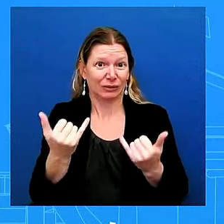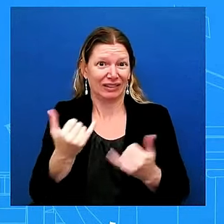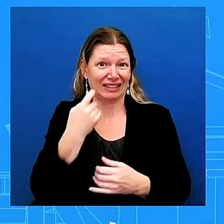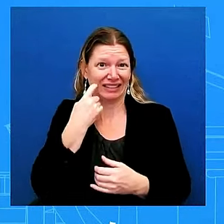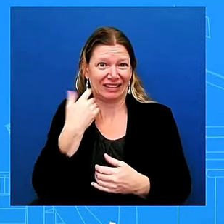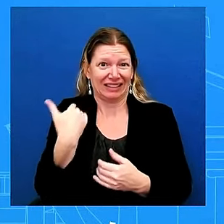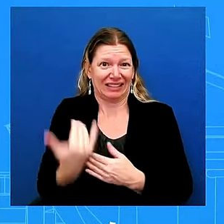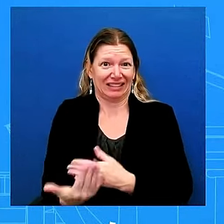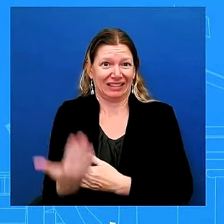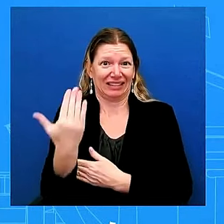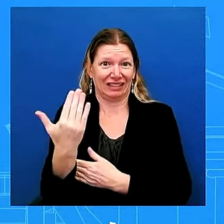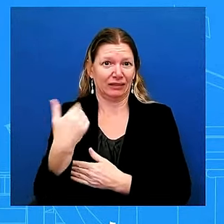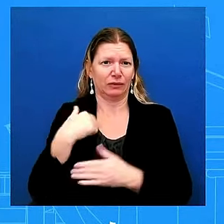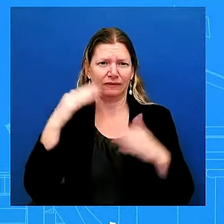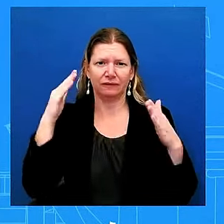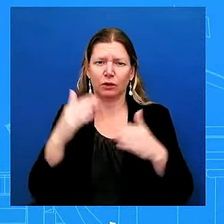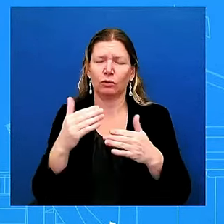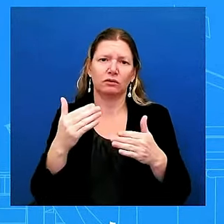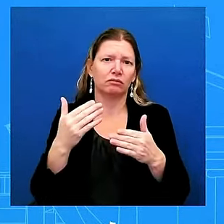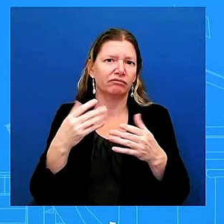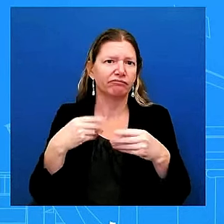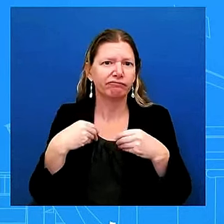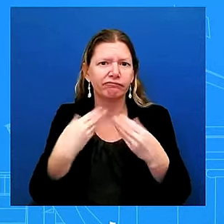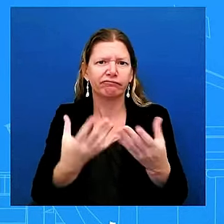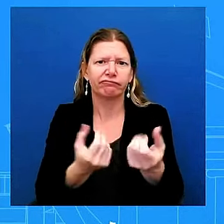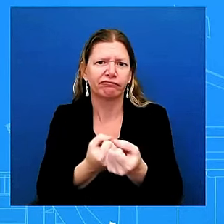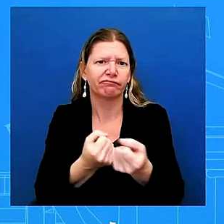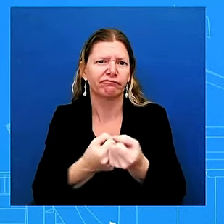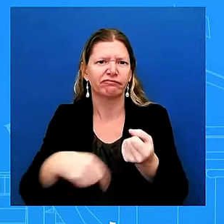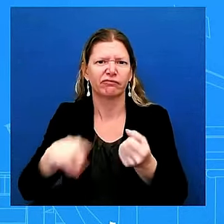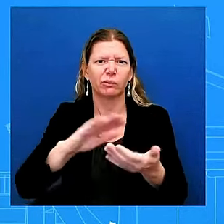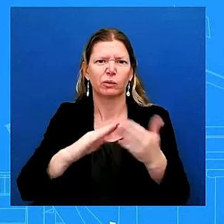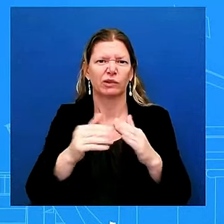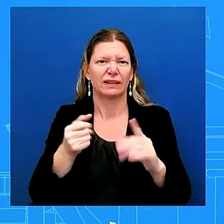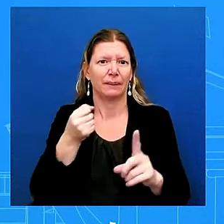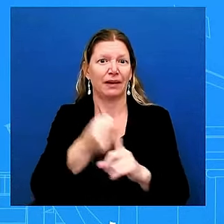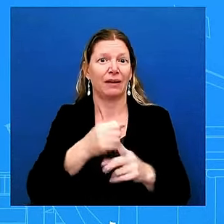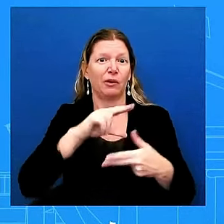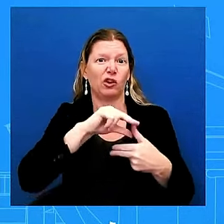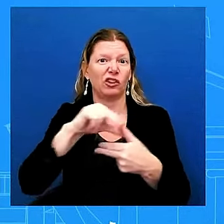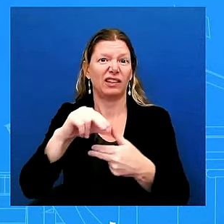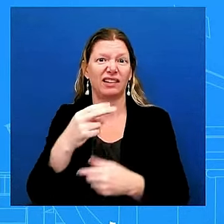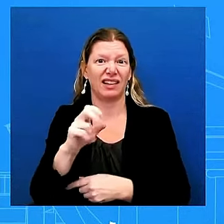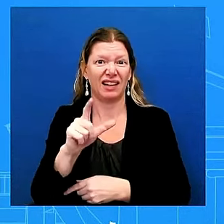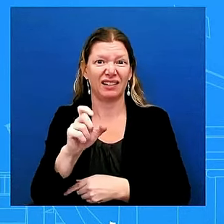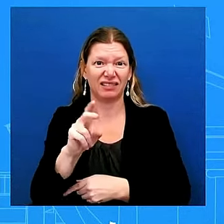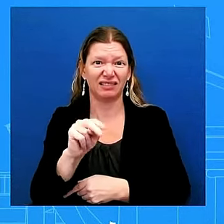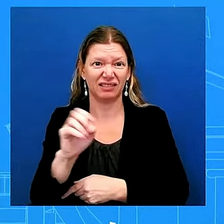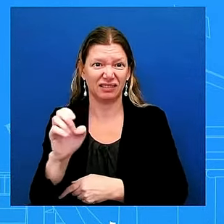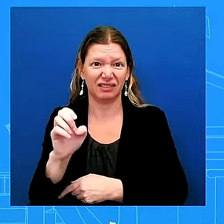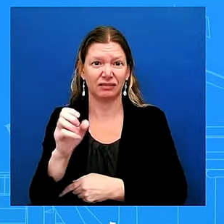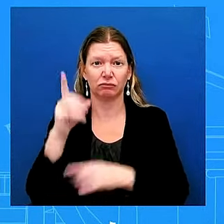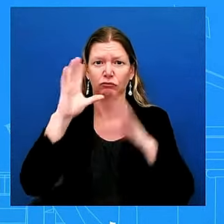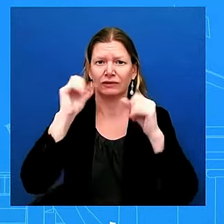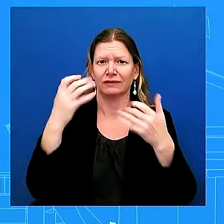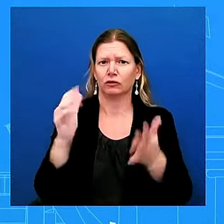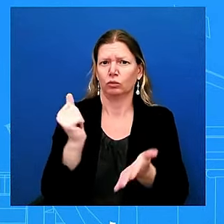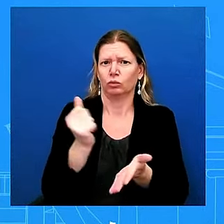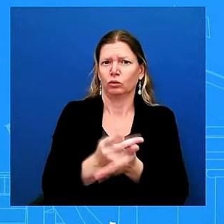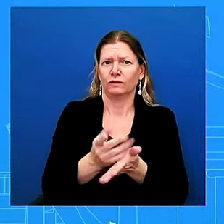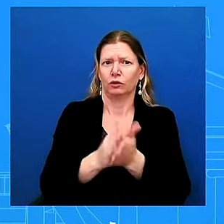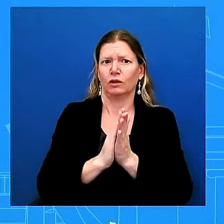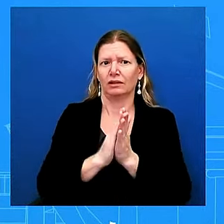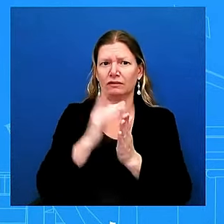president has approved requests for federal assistance for seven states including three major disaster declaration requests from north carolina and south